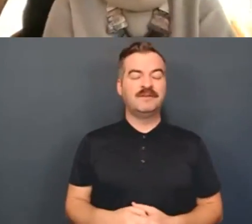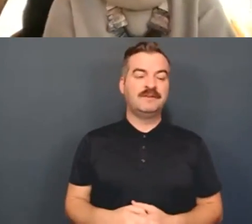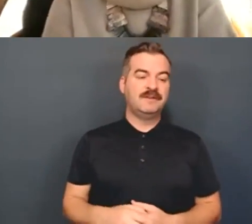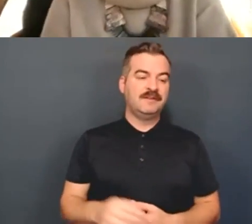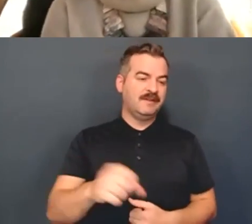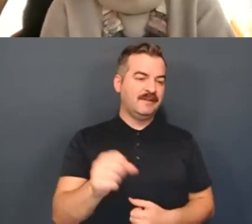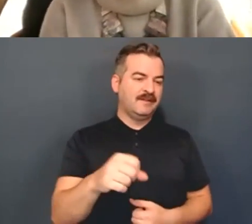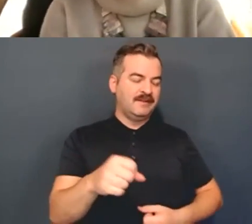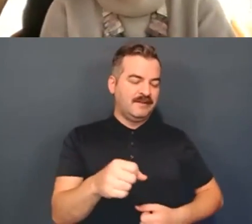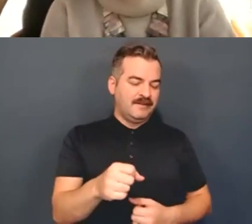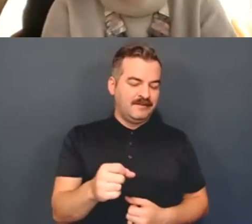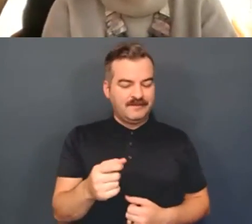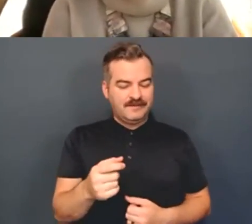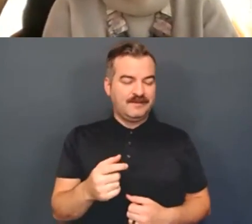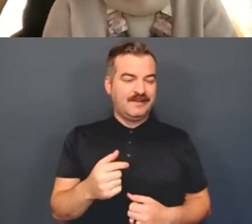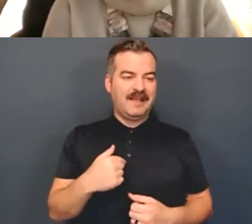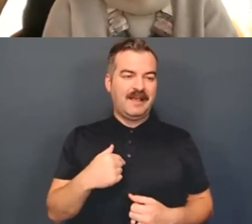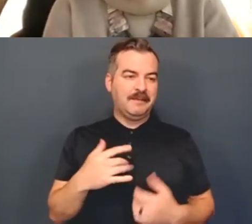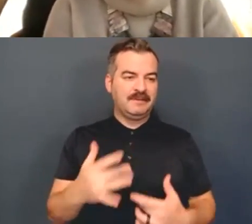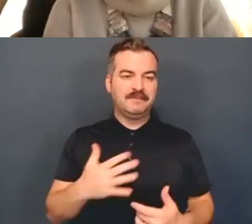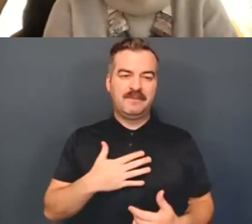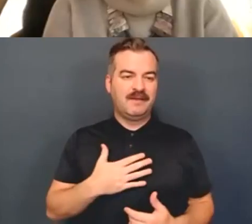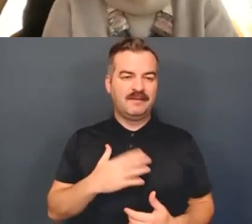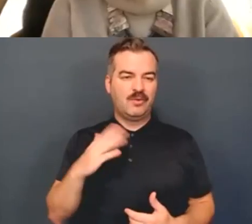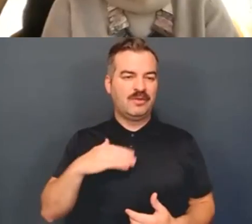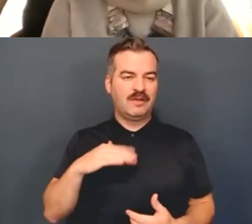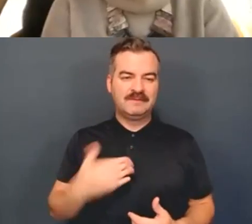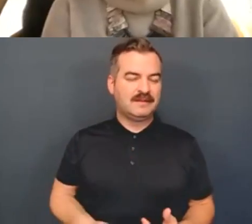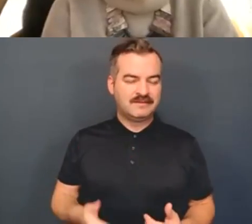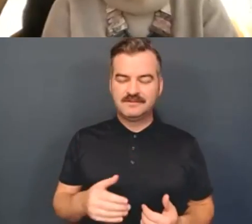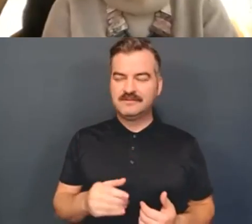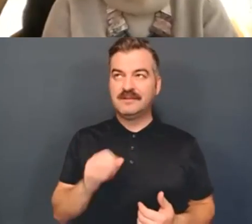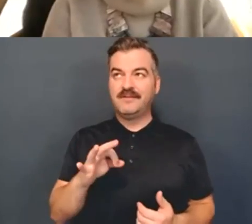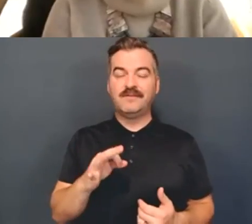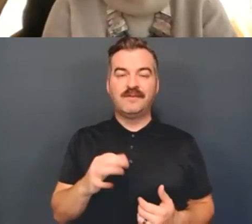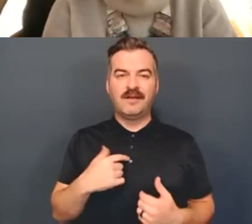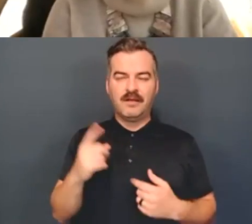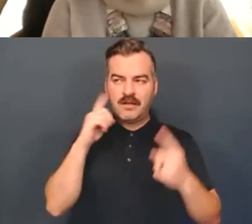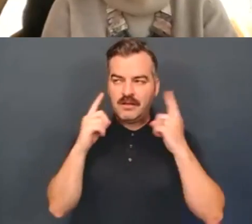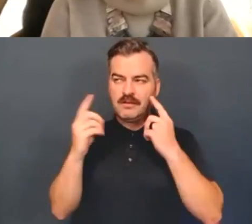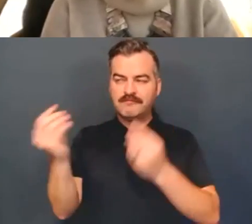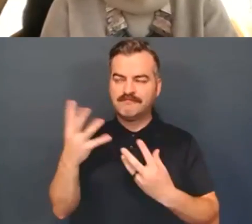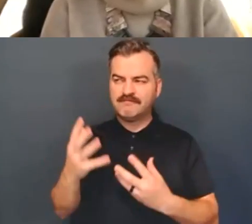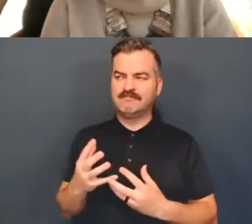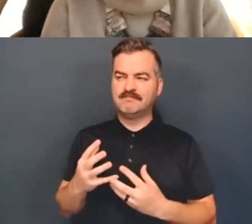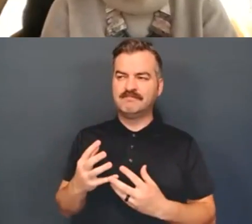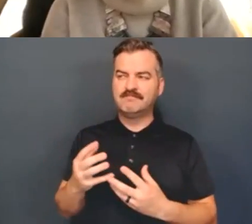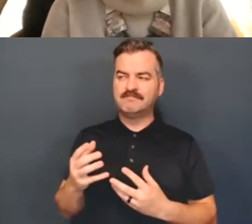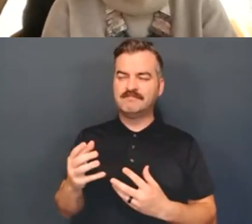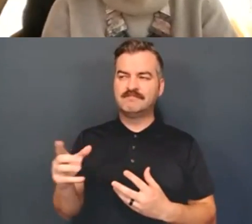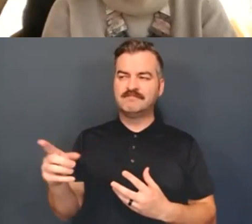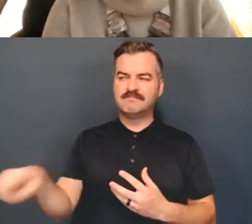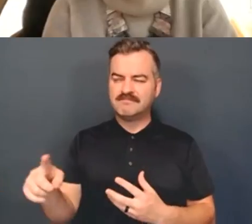I, I, I get so upset when I hear stories of fear, uh,